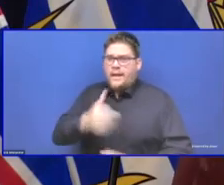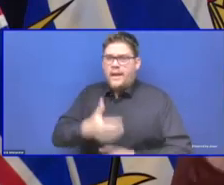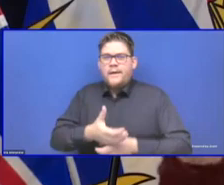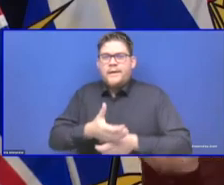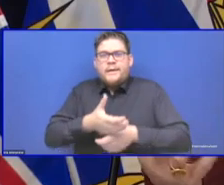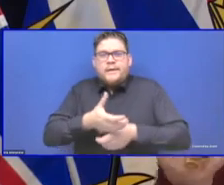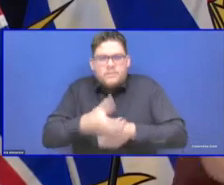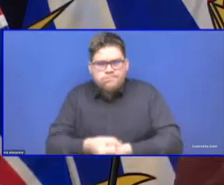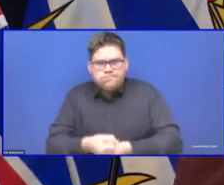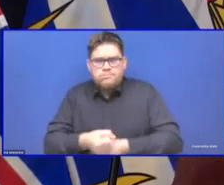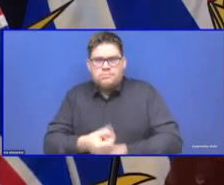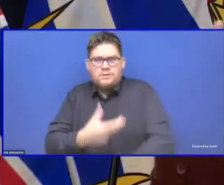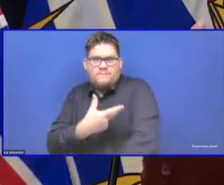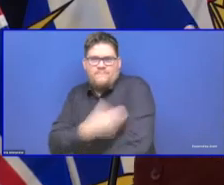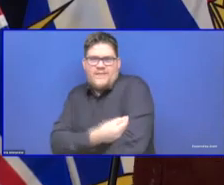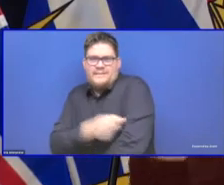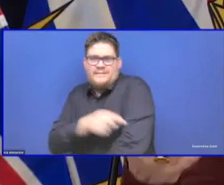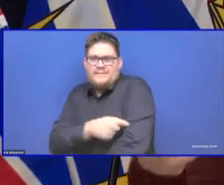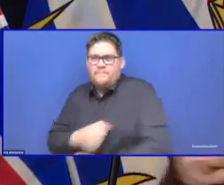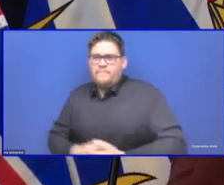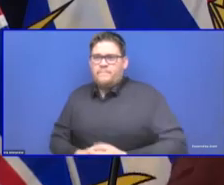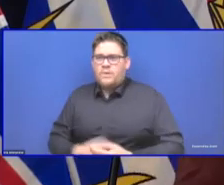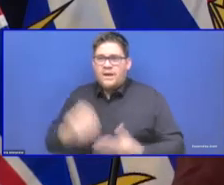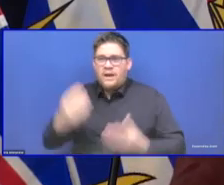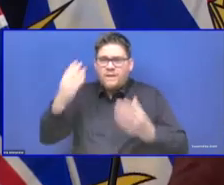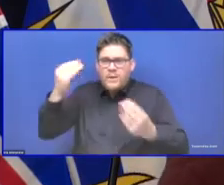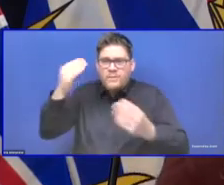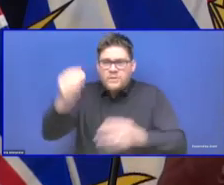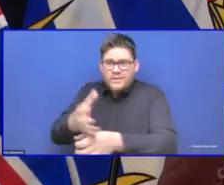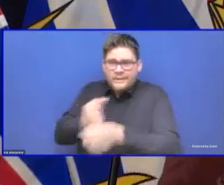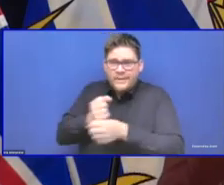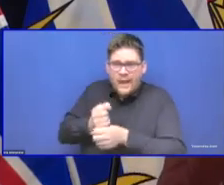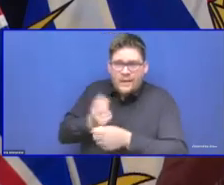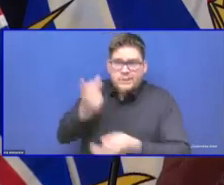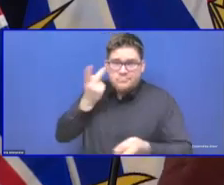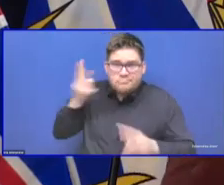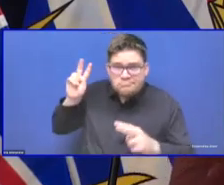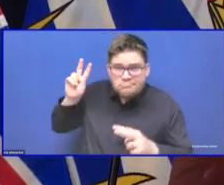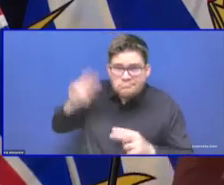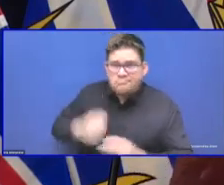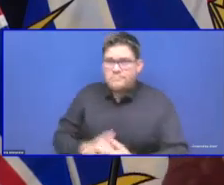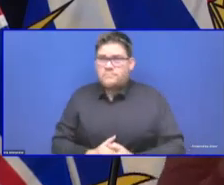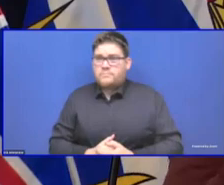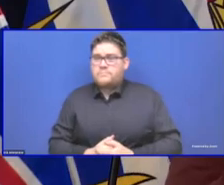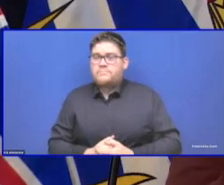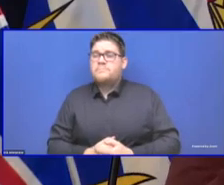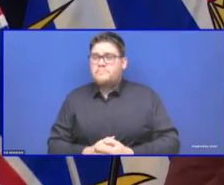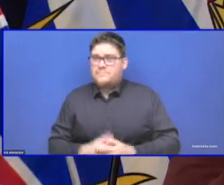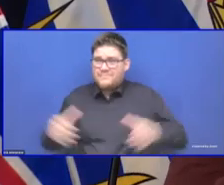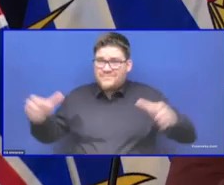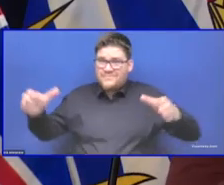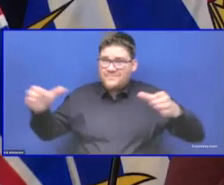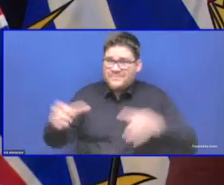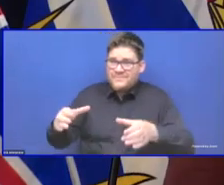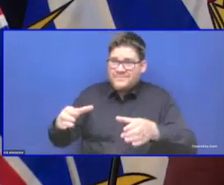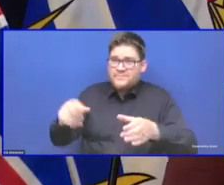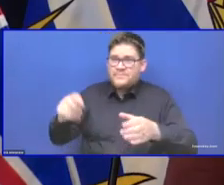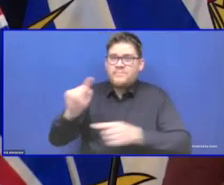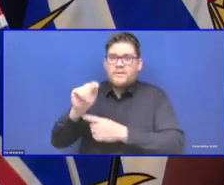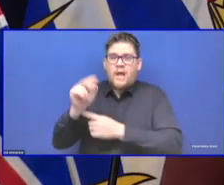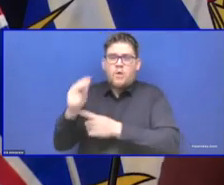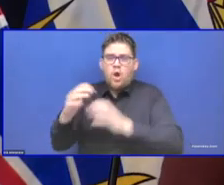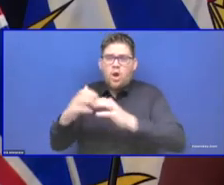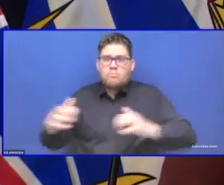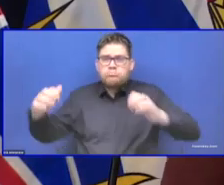met with elected leaders. We've met with faith leaders to try and make sure we're countering some of the misinformation.